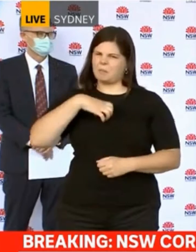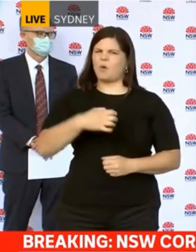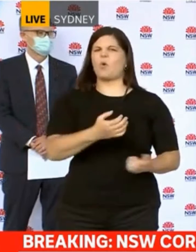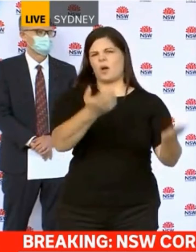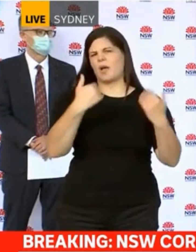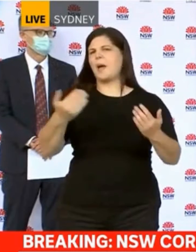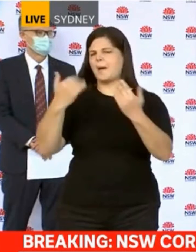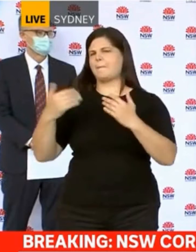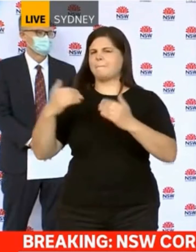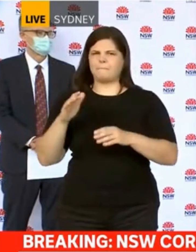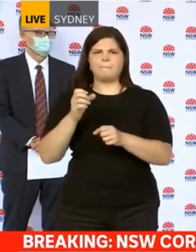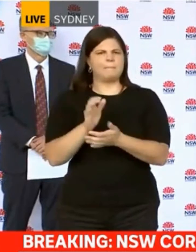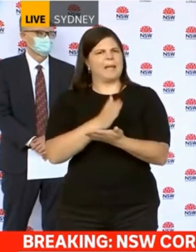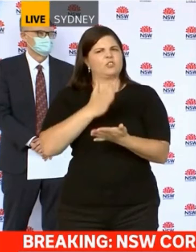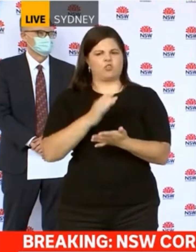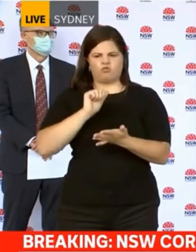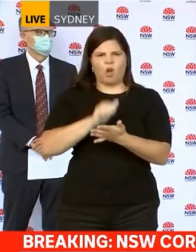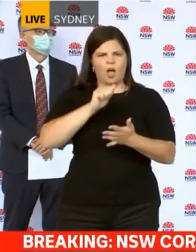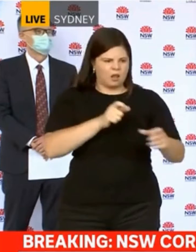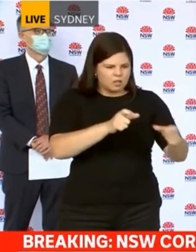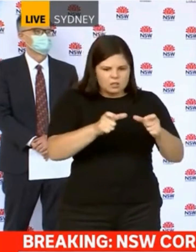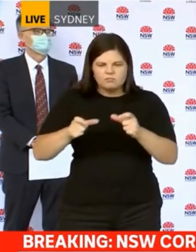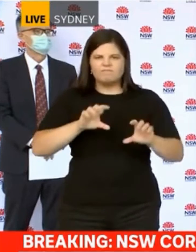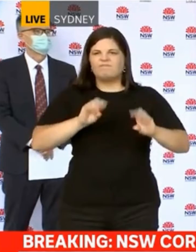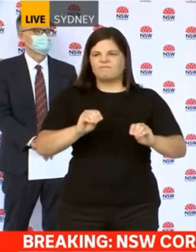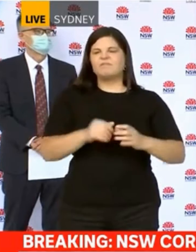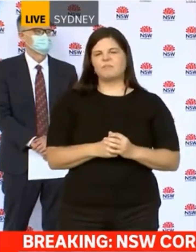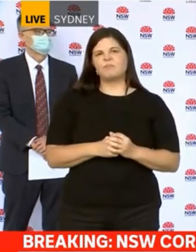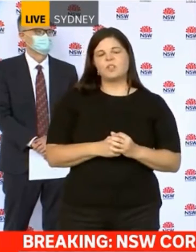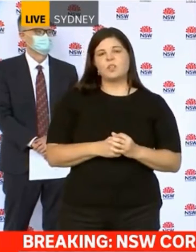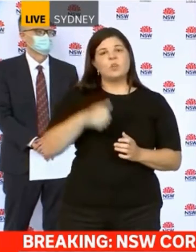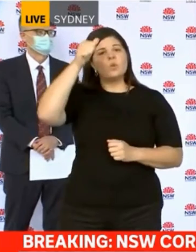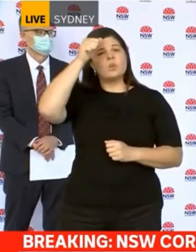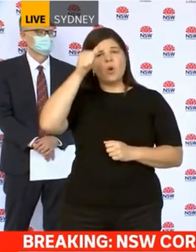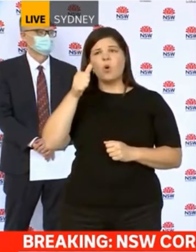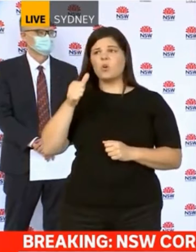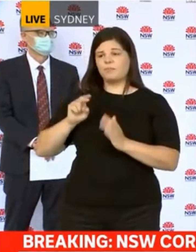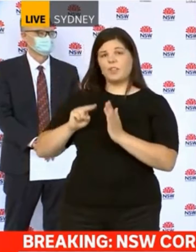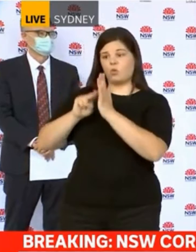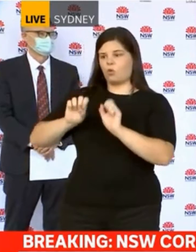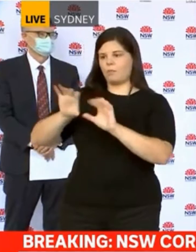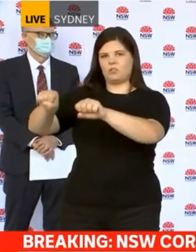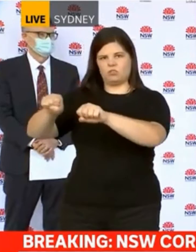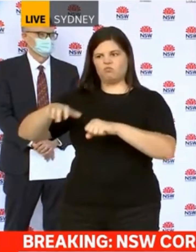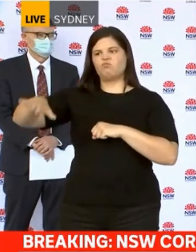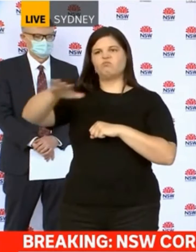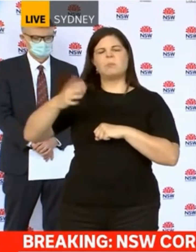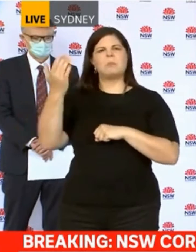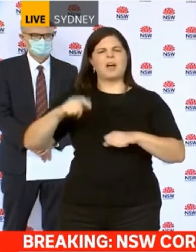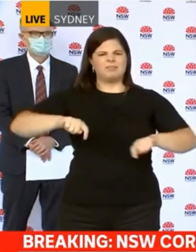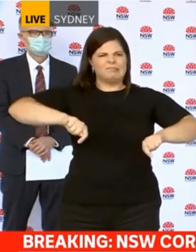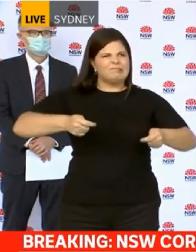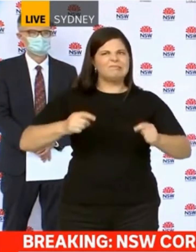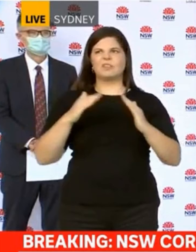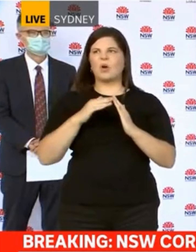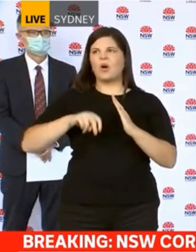manage to get on top of the rumblings that are still there. Because even though we lifted the stay at home restrictions for the for the citizens of the